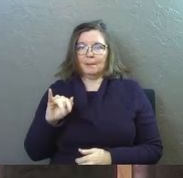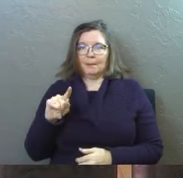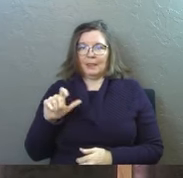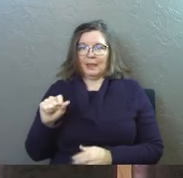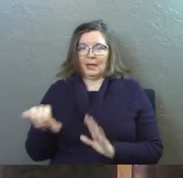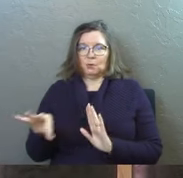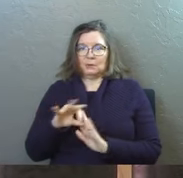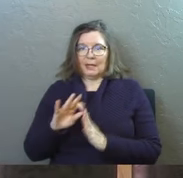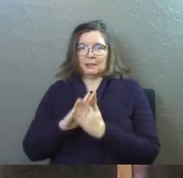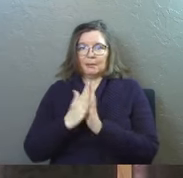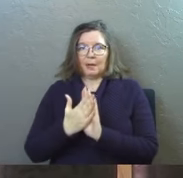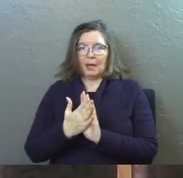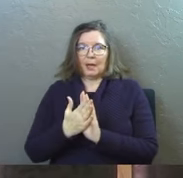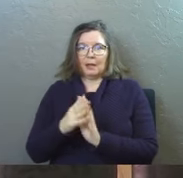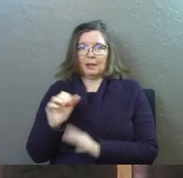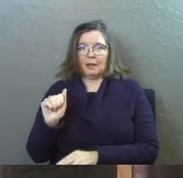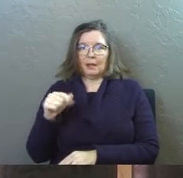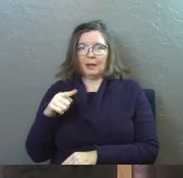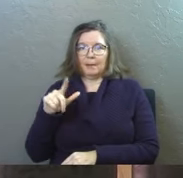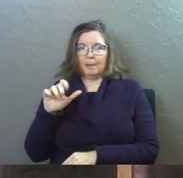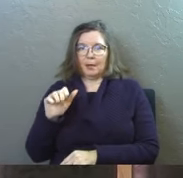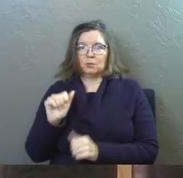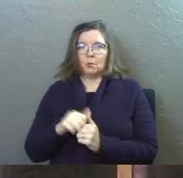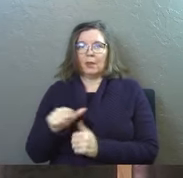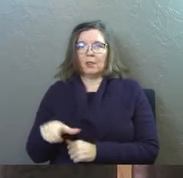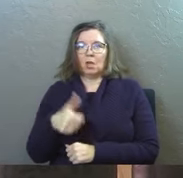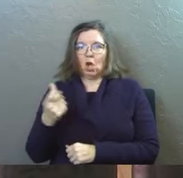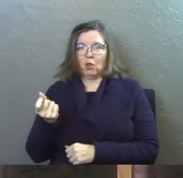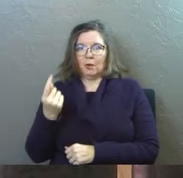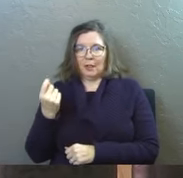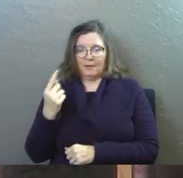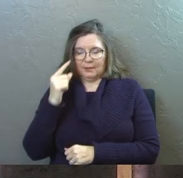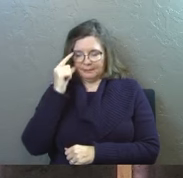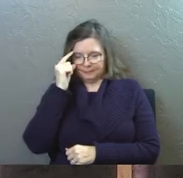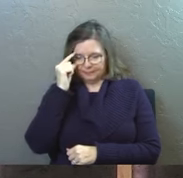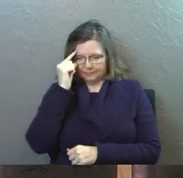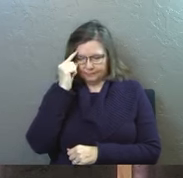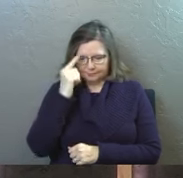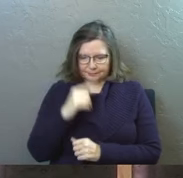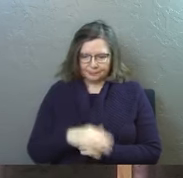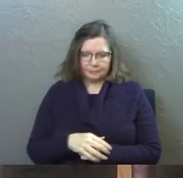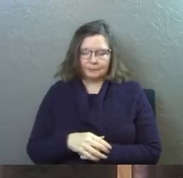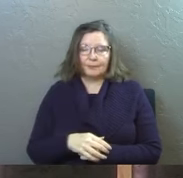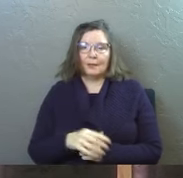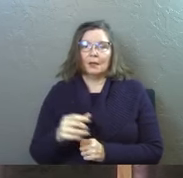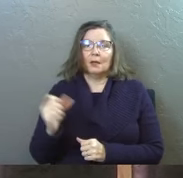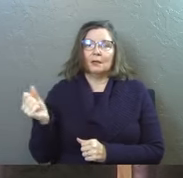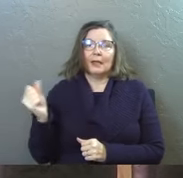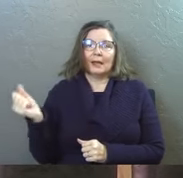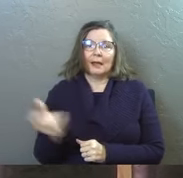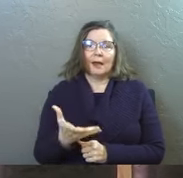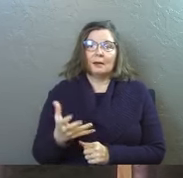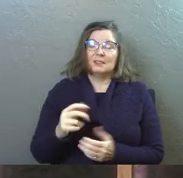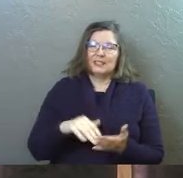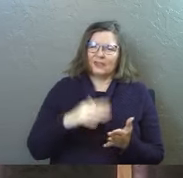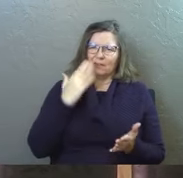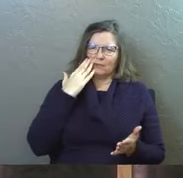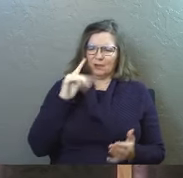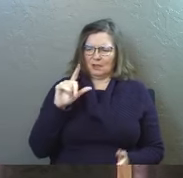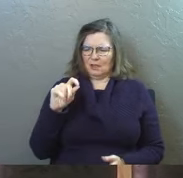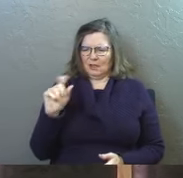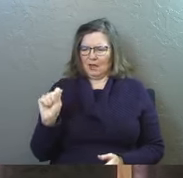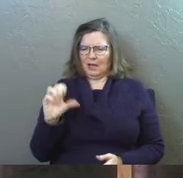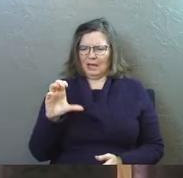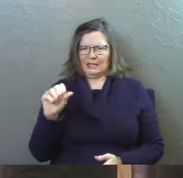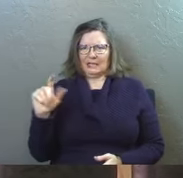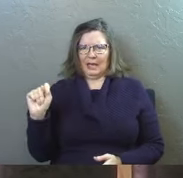was selected to become an apostle with the other 11 they cast lots if you're unfamiliar with